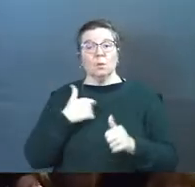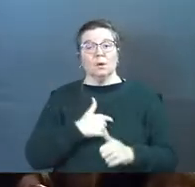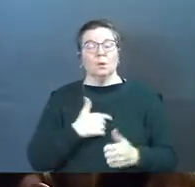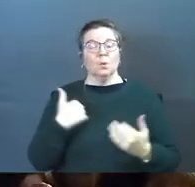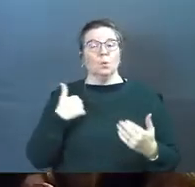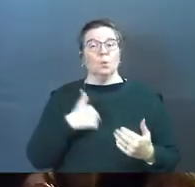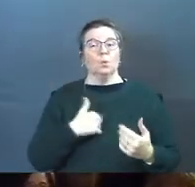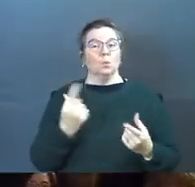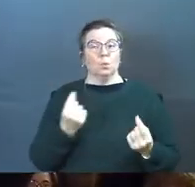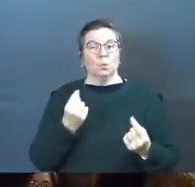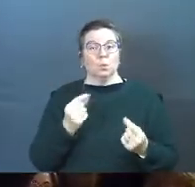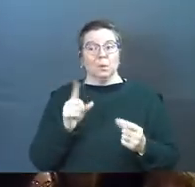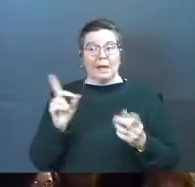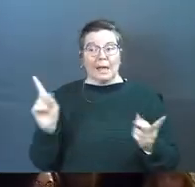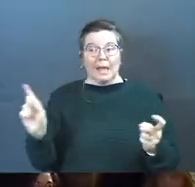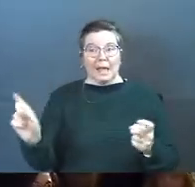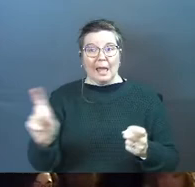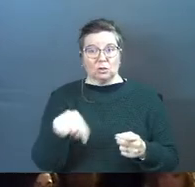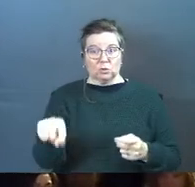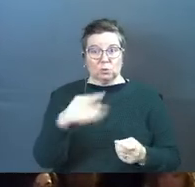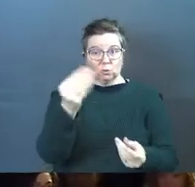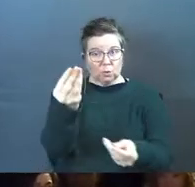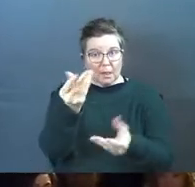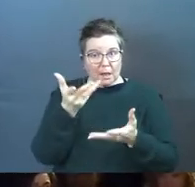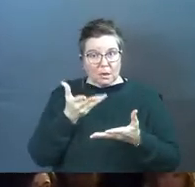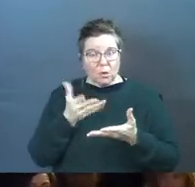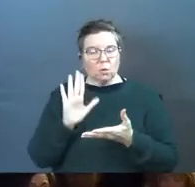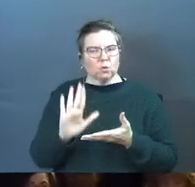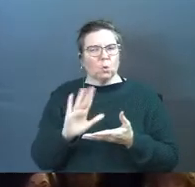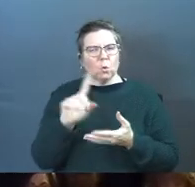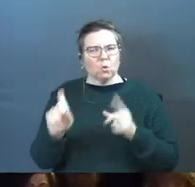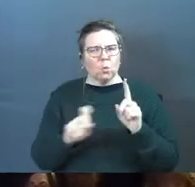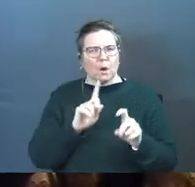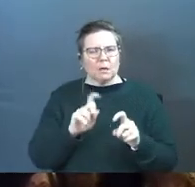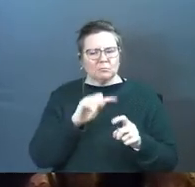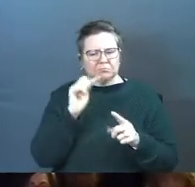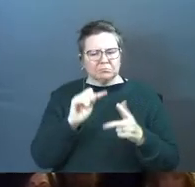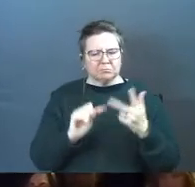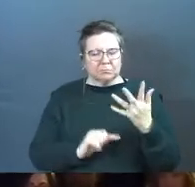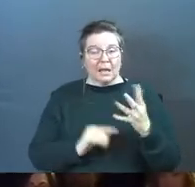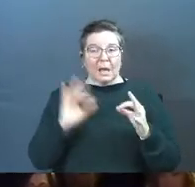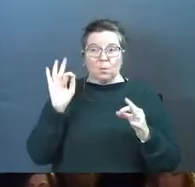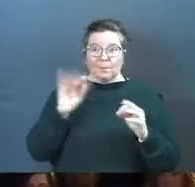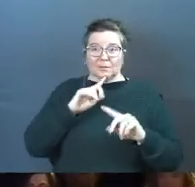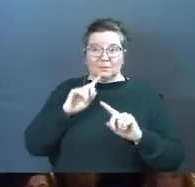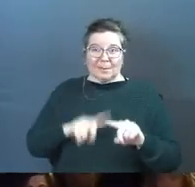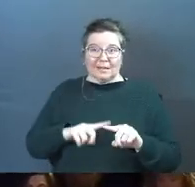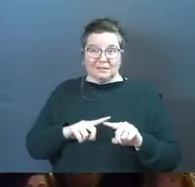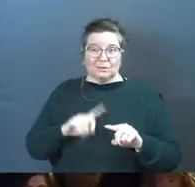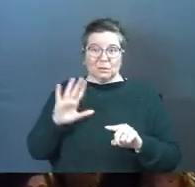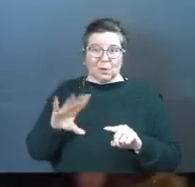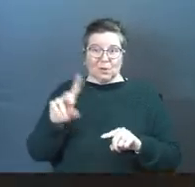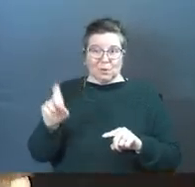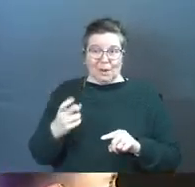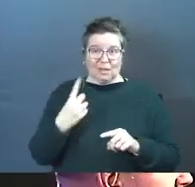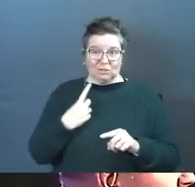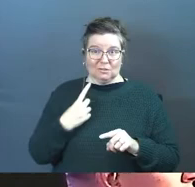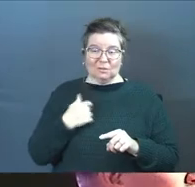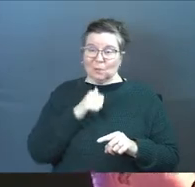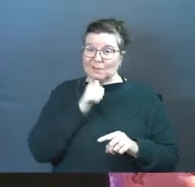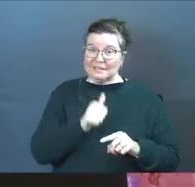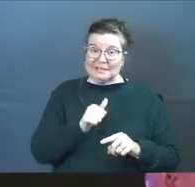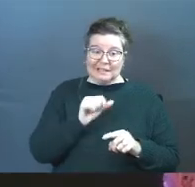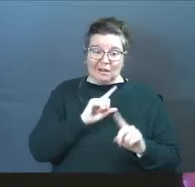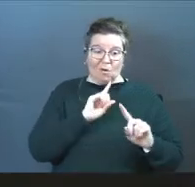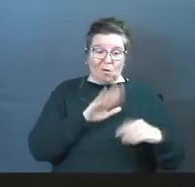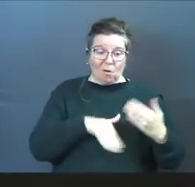with us, we asked all of you to let us know what your questions are, and we're preaching in response to those questions. And so we didn't get